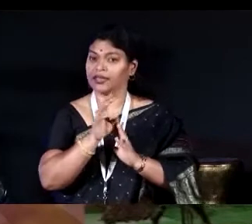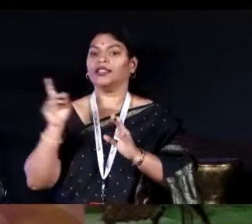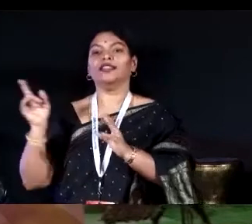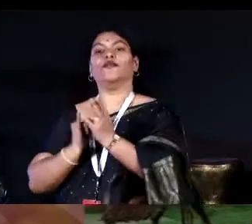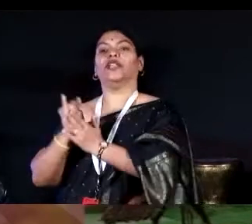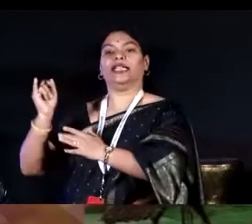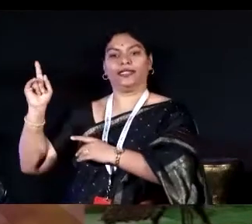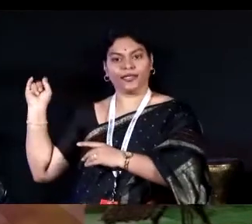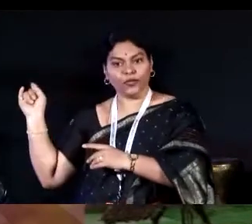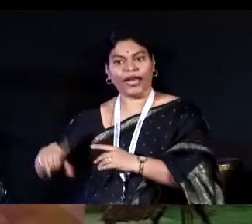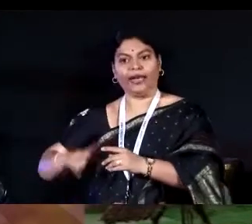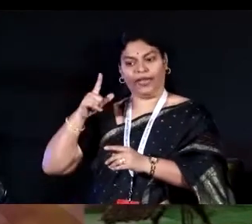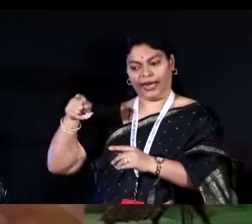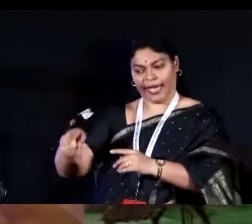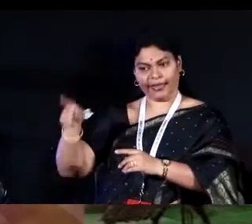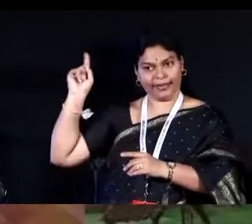India lives like that.